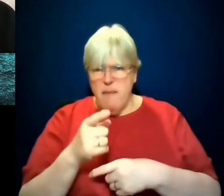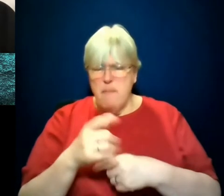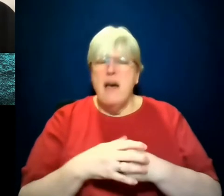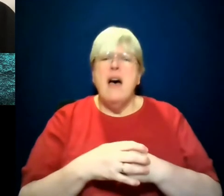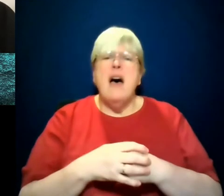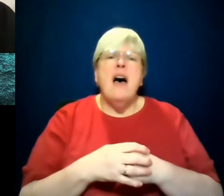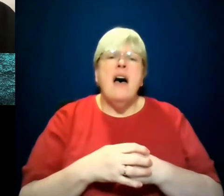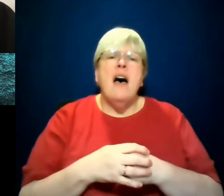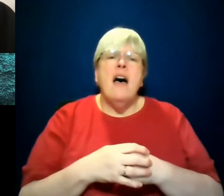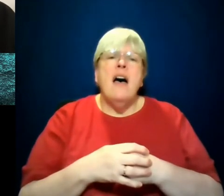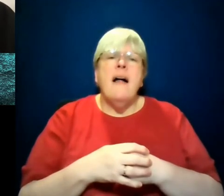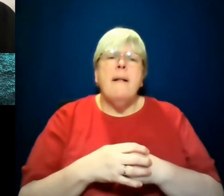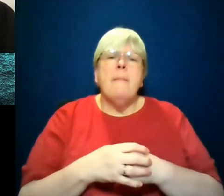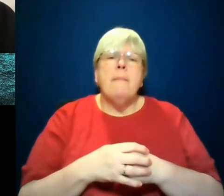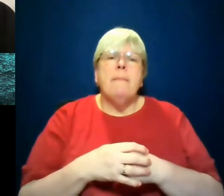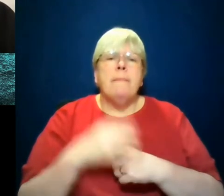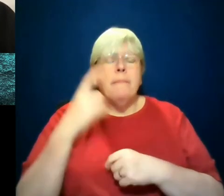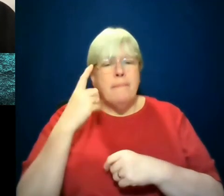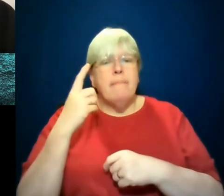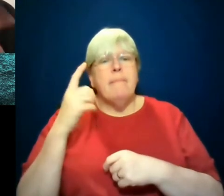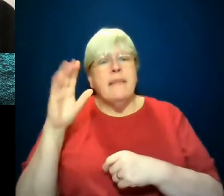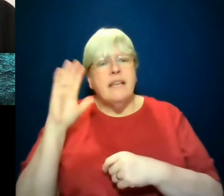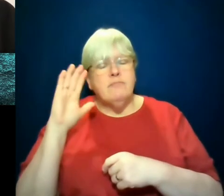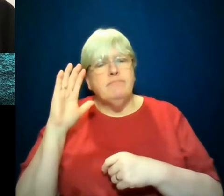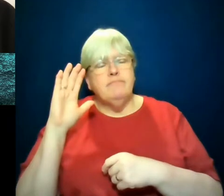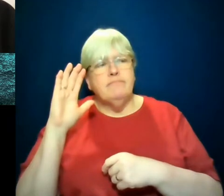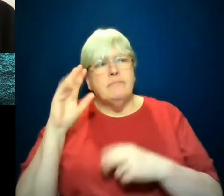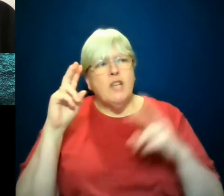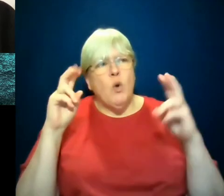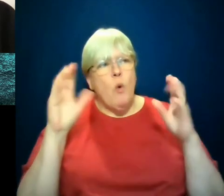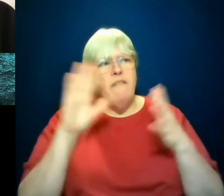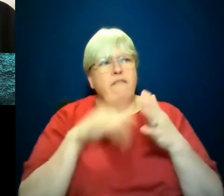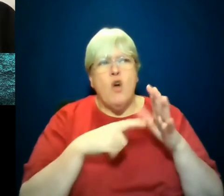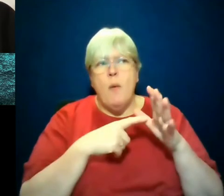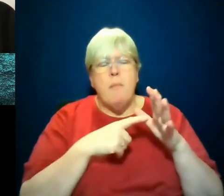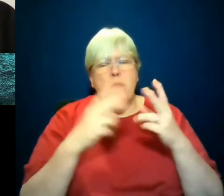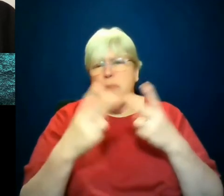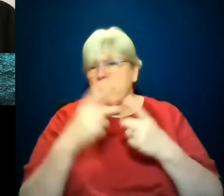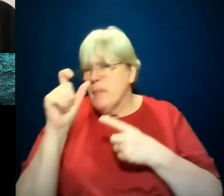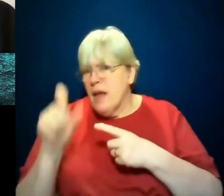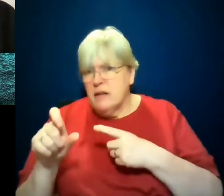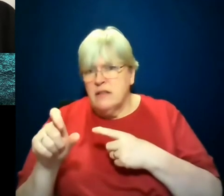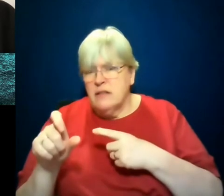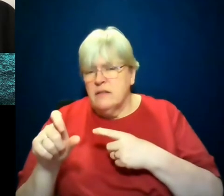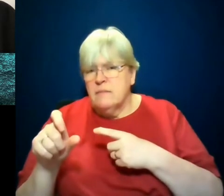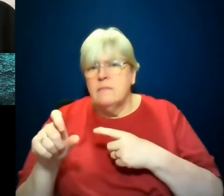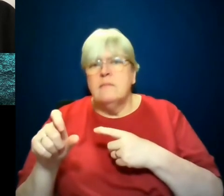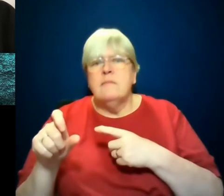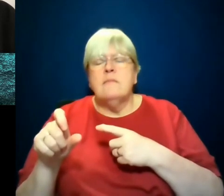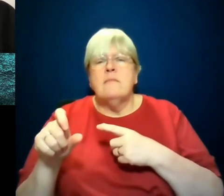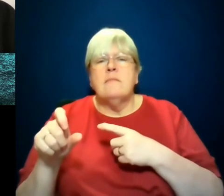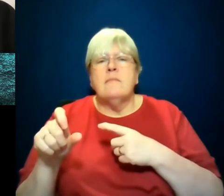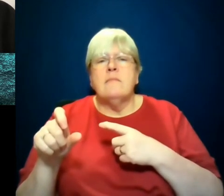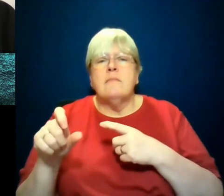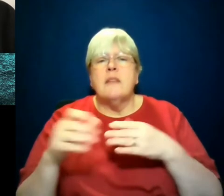I'm paraphrasing. I think I heard this quote from Ava DuVernay, who I think got it from somebody else, that protagonism